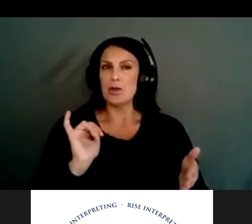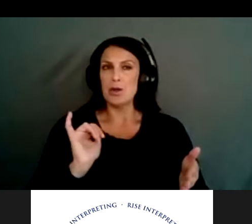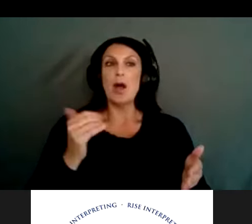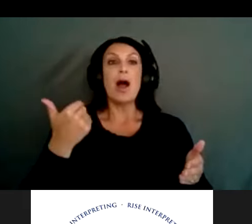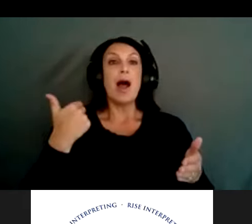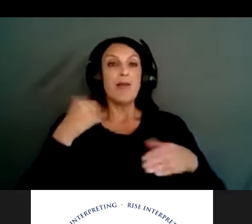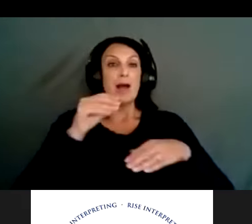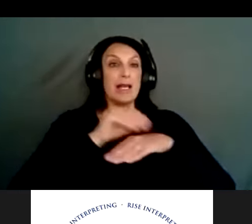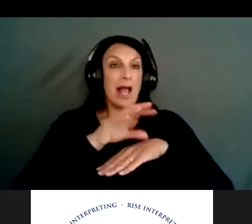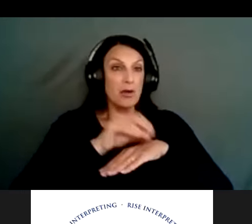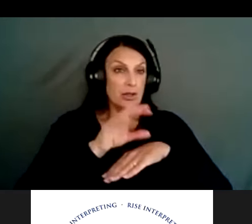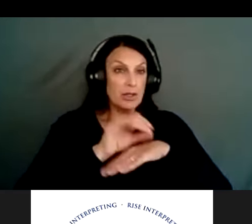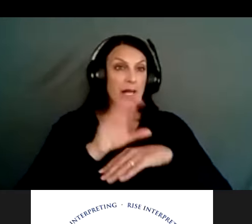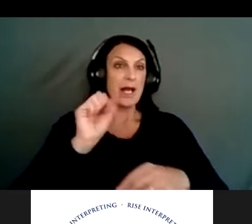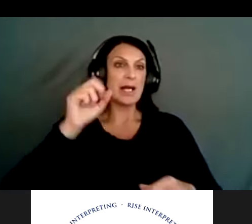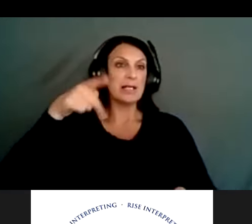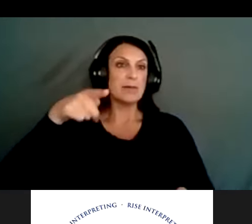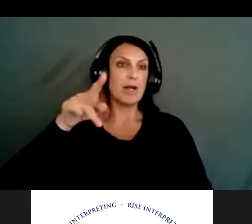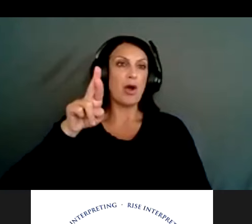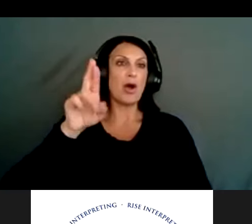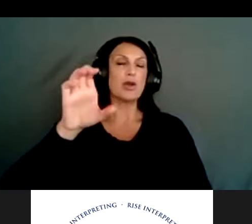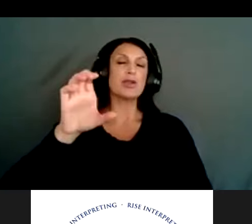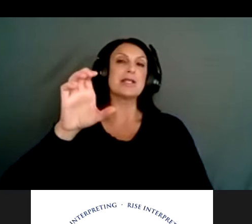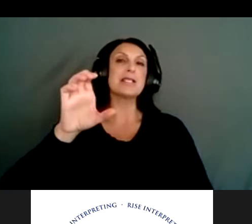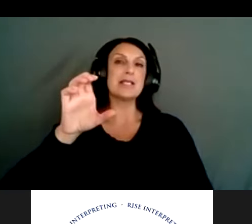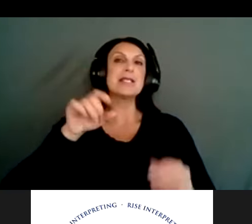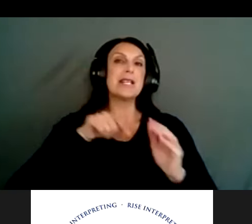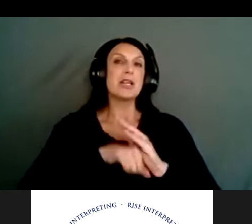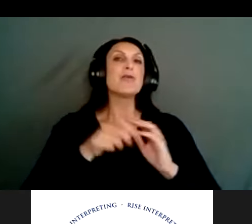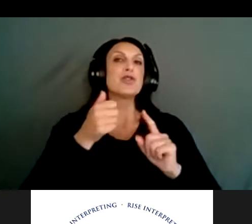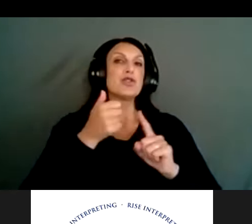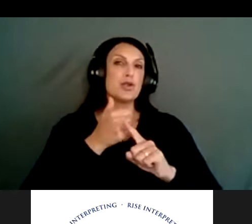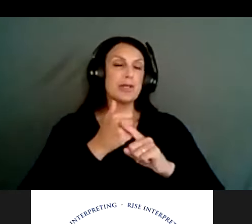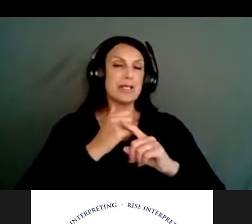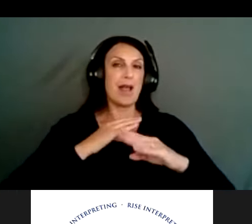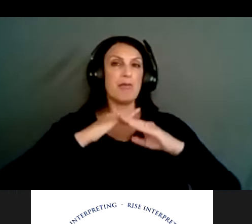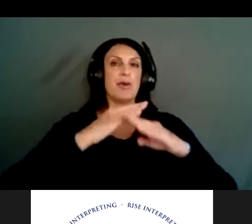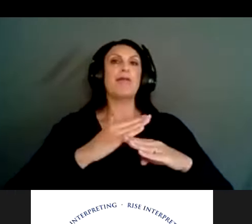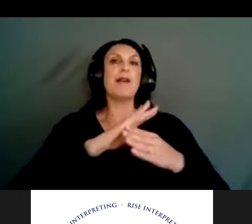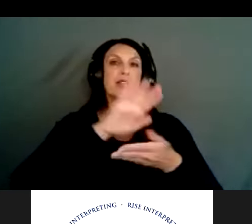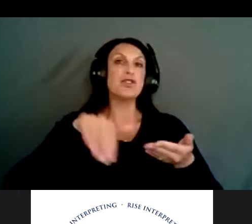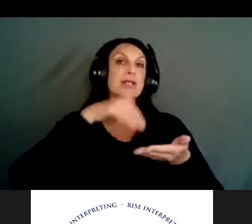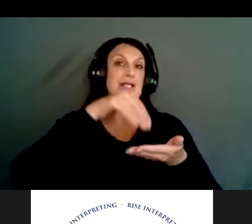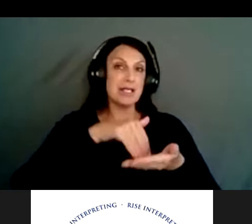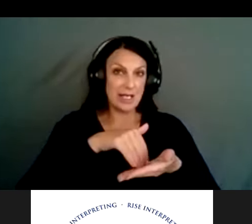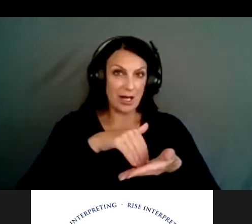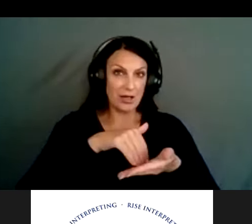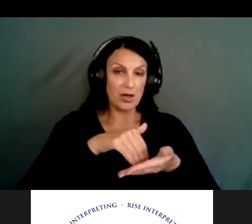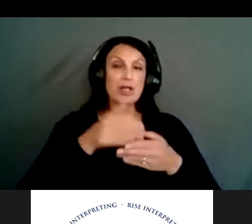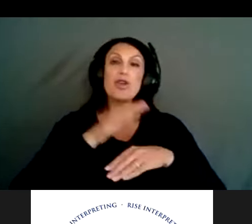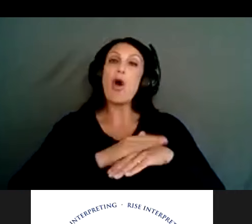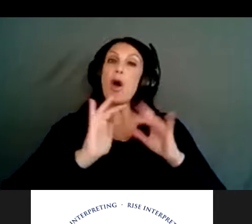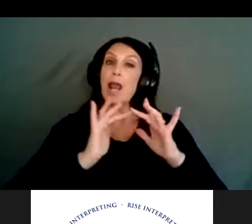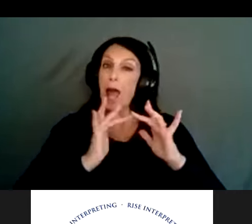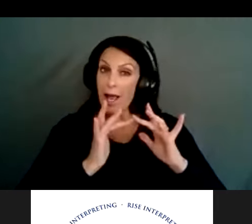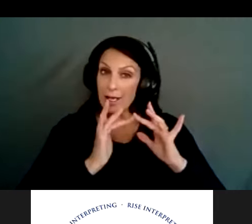on lethal means, the SPRC Suicide Prevention Resource Center recently updated their training counseling on lethal means. It's a completely online training.